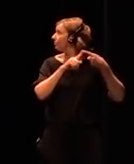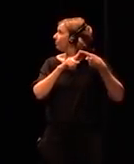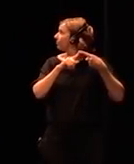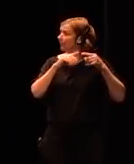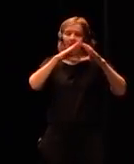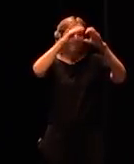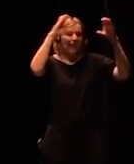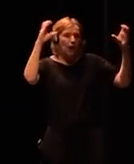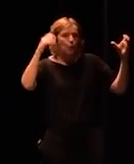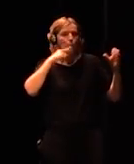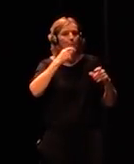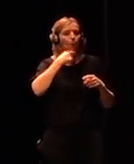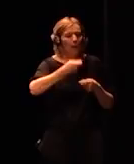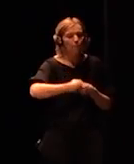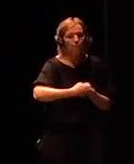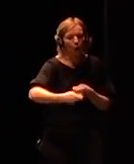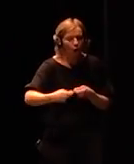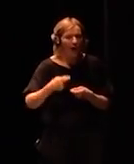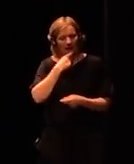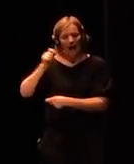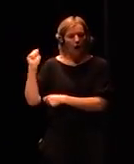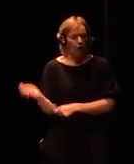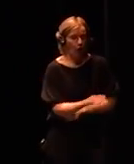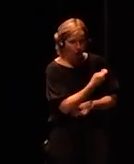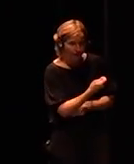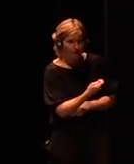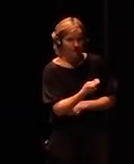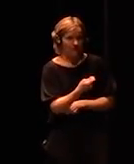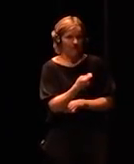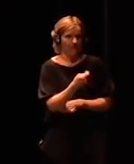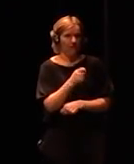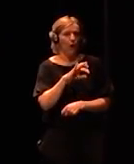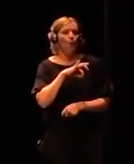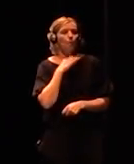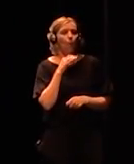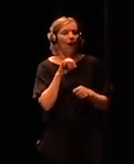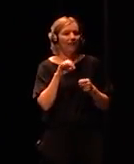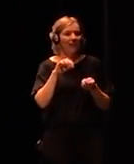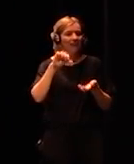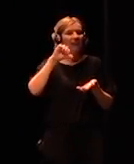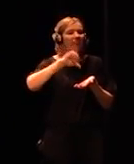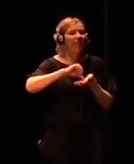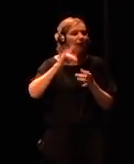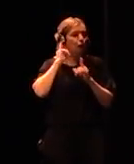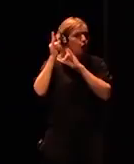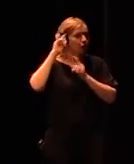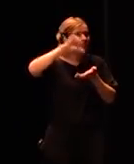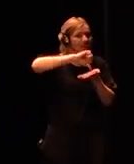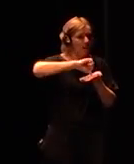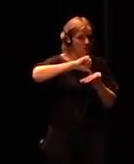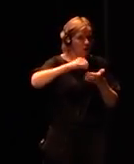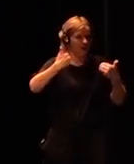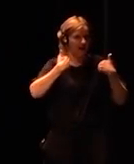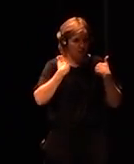they can play go they can replace the call center they can run advertising they can be computer vision they can even